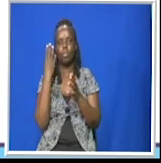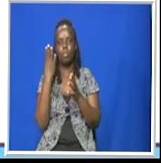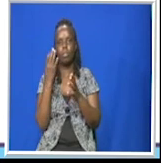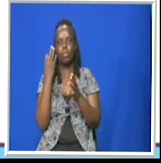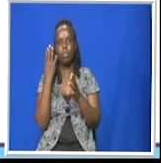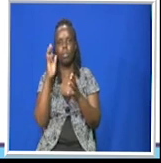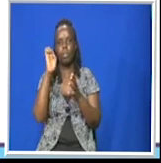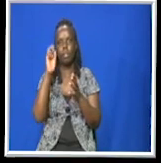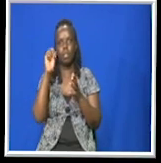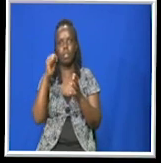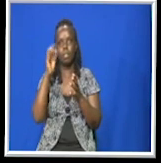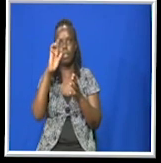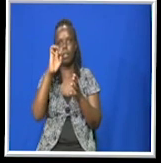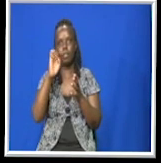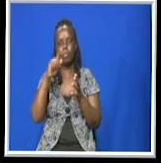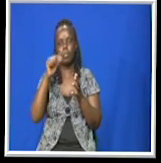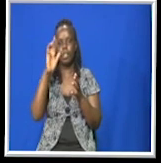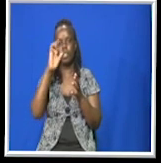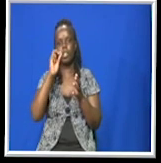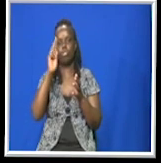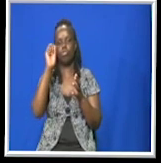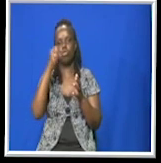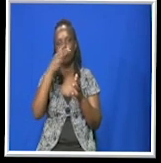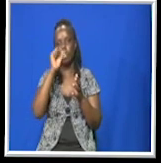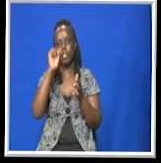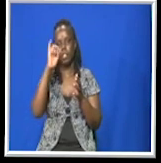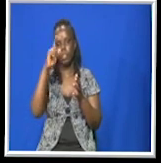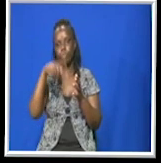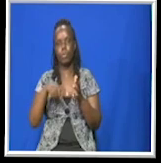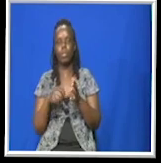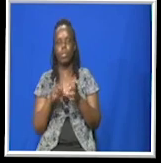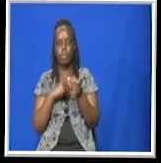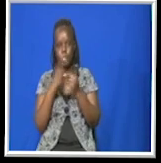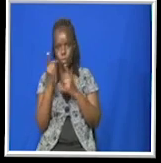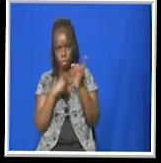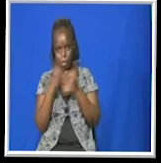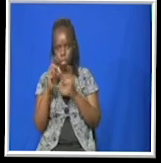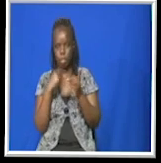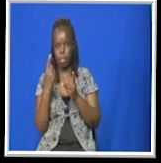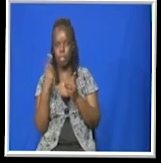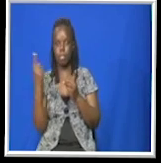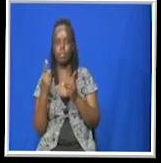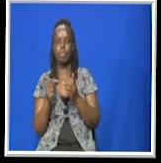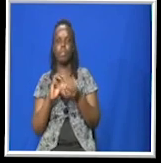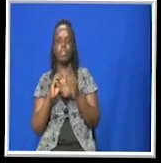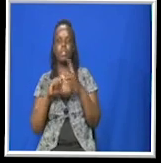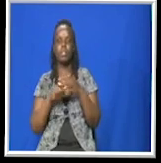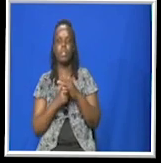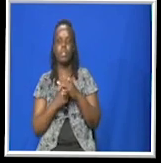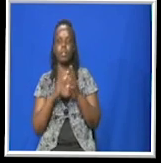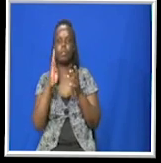So we are going to discuss each one of these factors as an individual. We start off with land